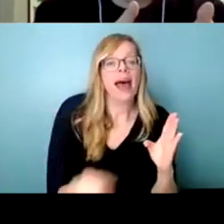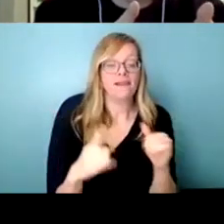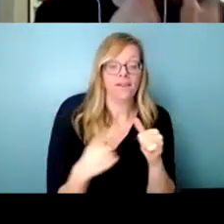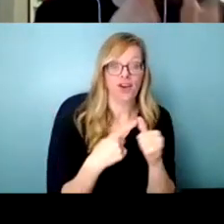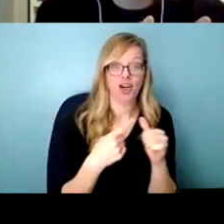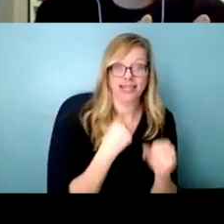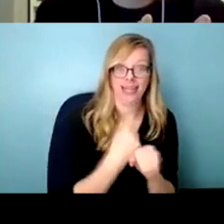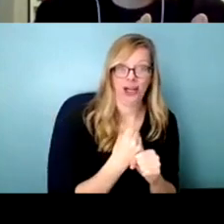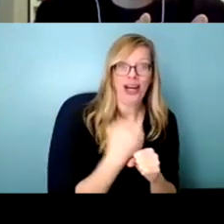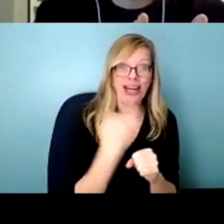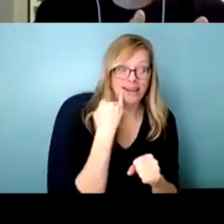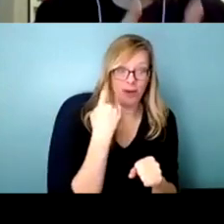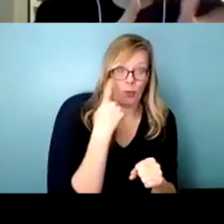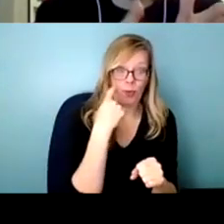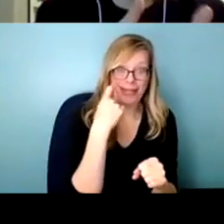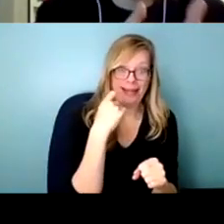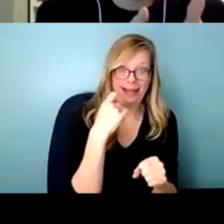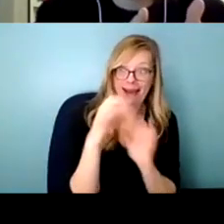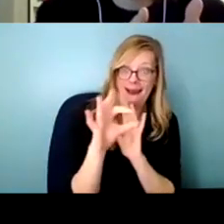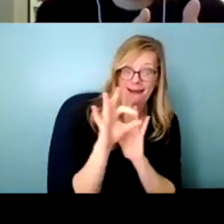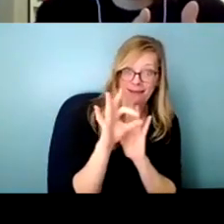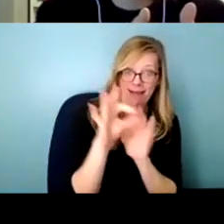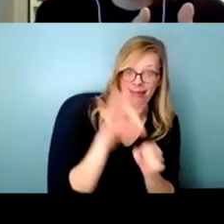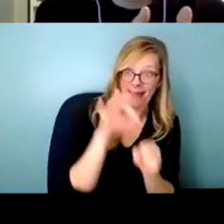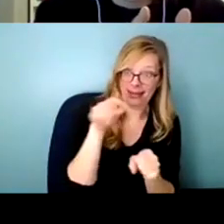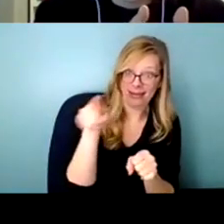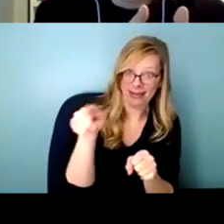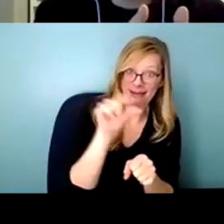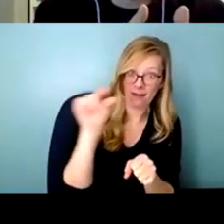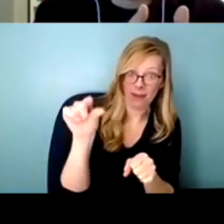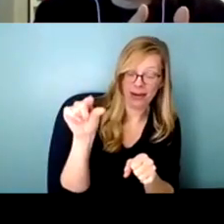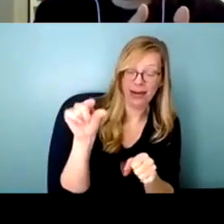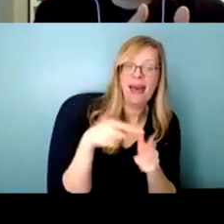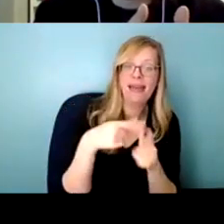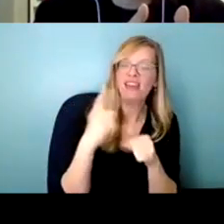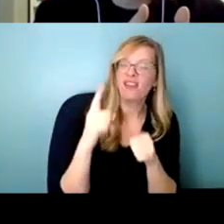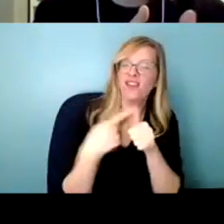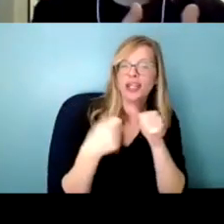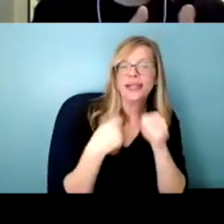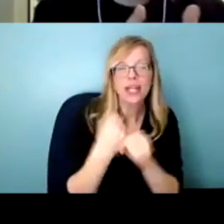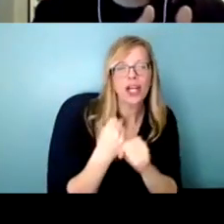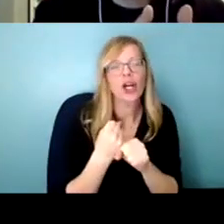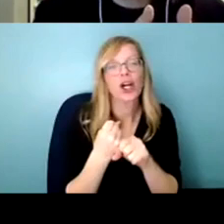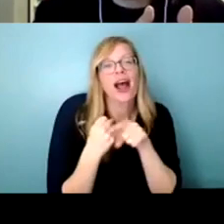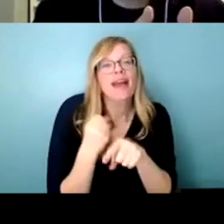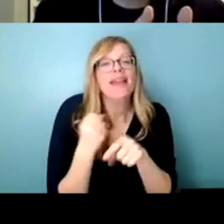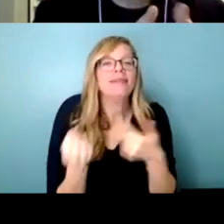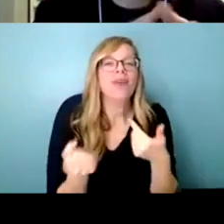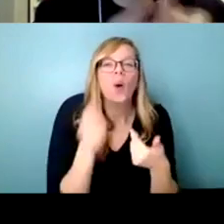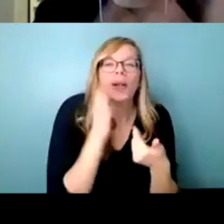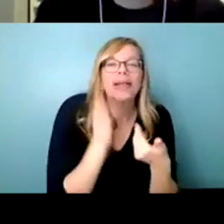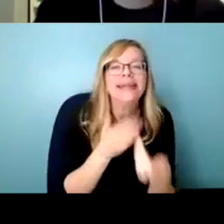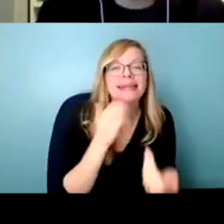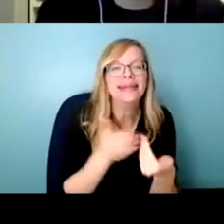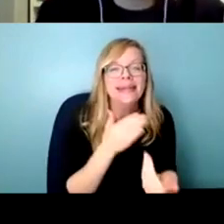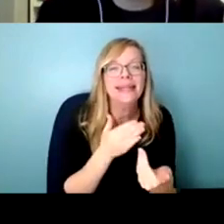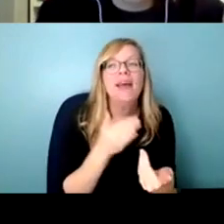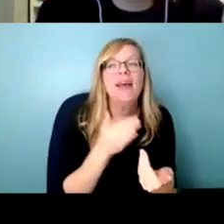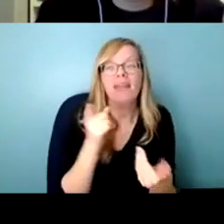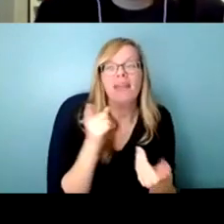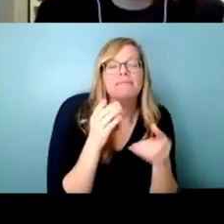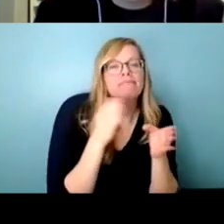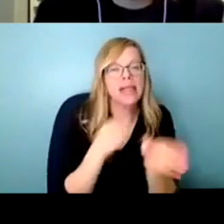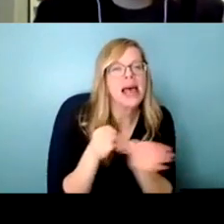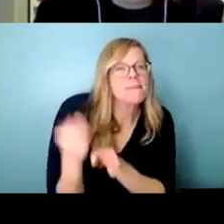year if a government's just been elected that first year is spent um doing the low-hanging fruit or the things that they had in their